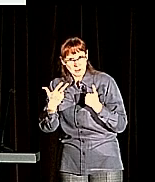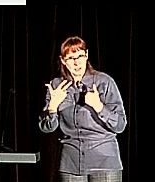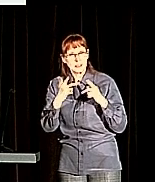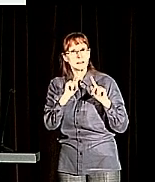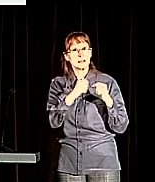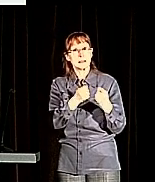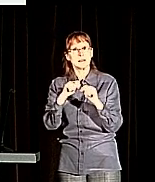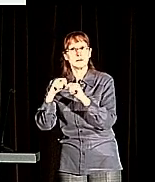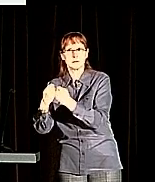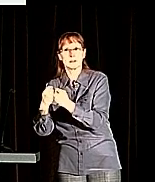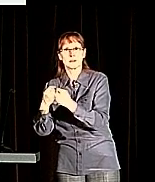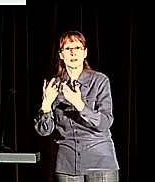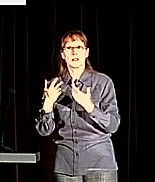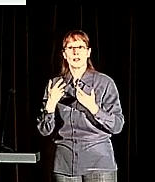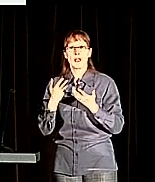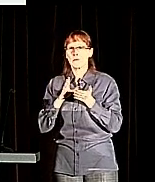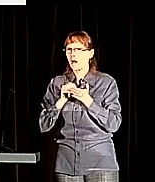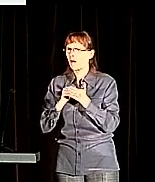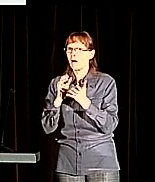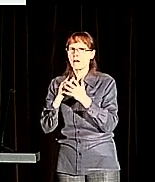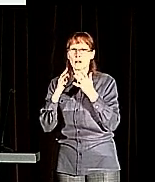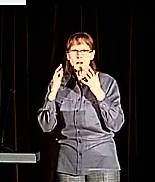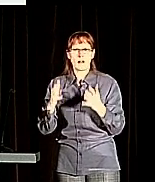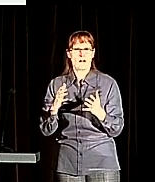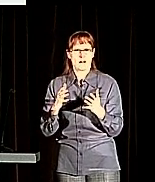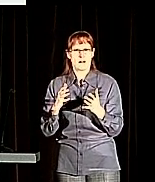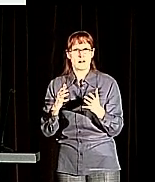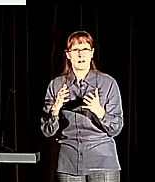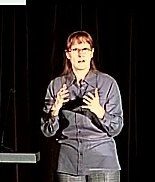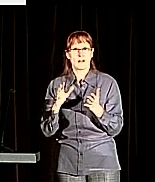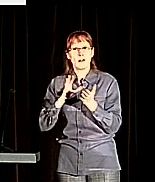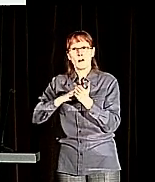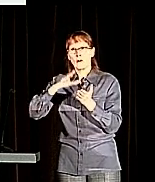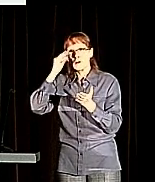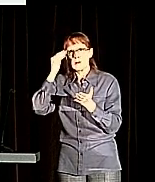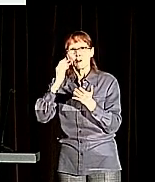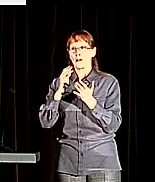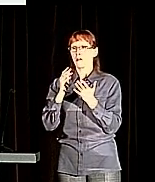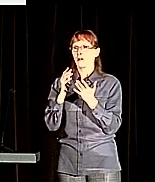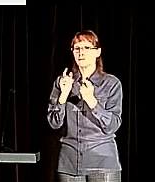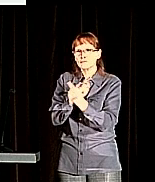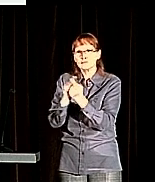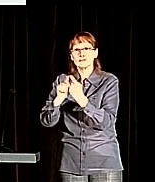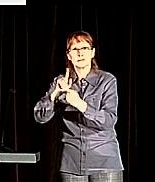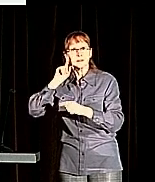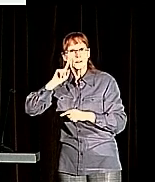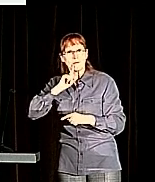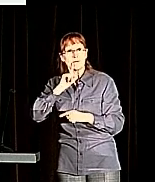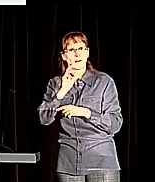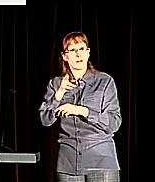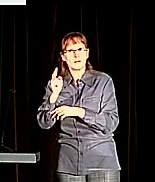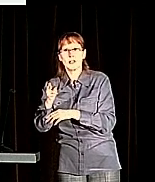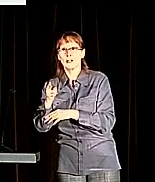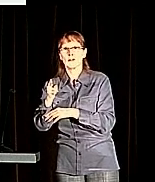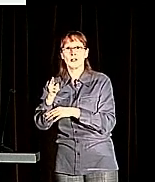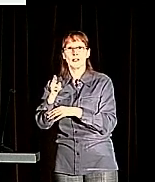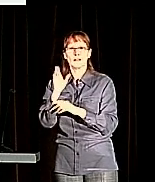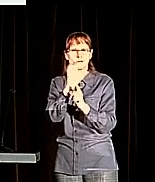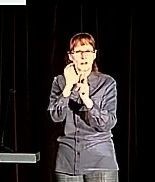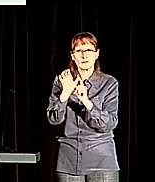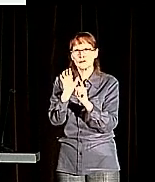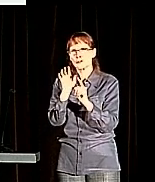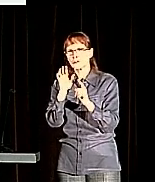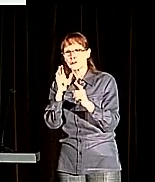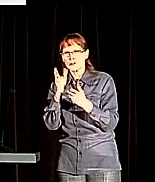programming, but what they learn from us is they learn how to work with deaf and hard of hearing populations. They learn how to work with research teams.